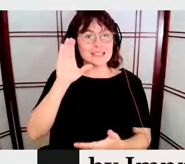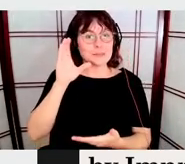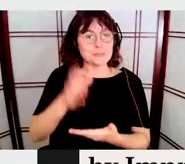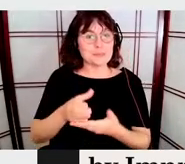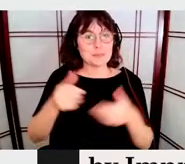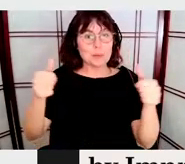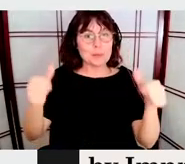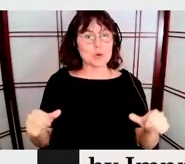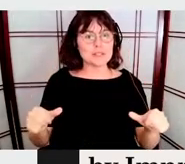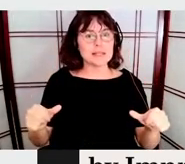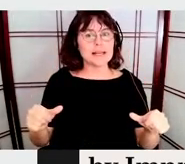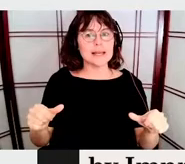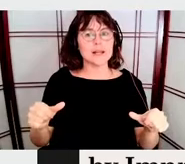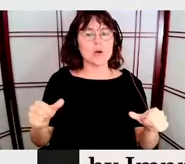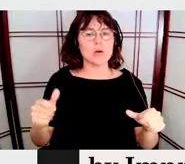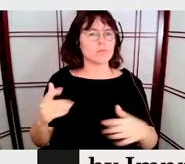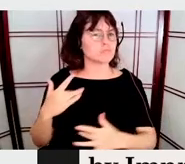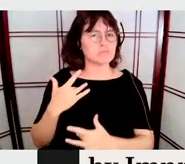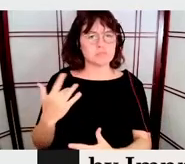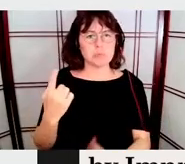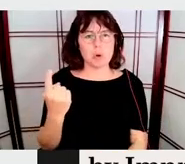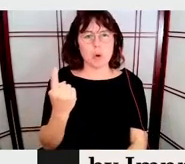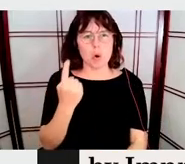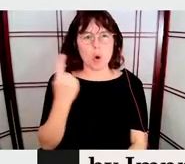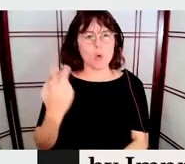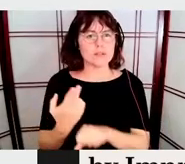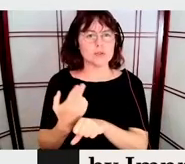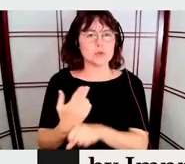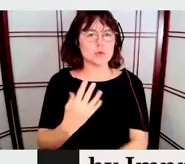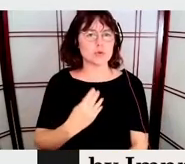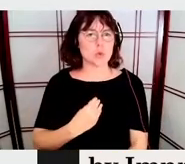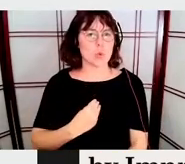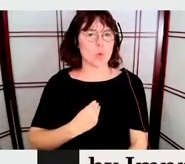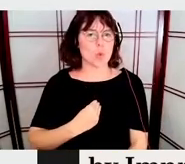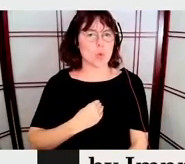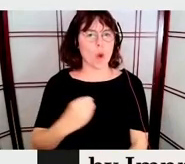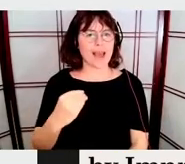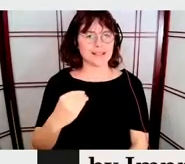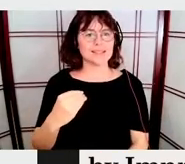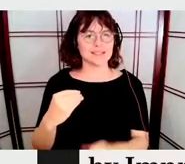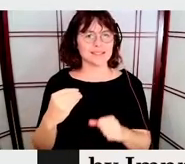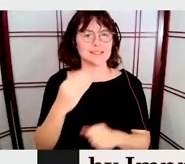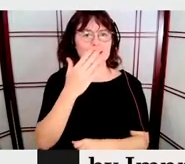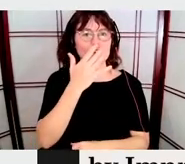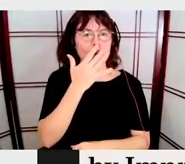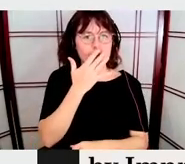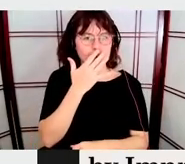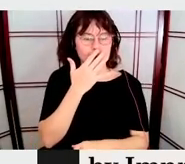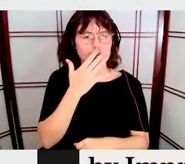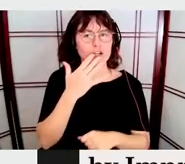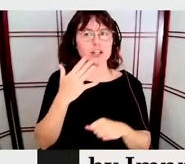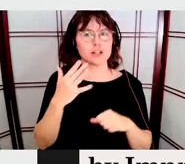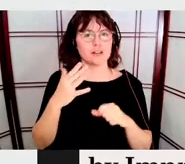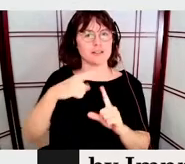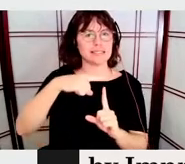as a color. This is a three color poster. But if you use white as a color and not as a background, then you have a new